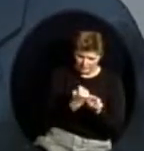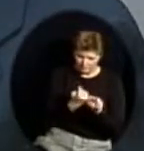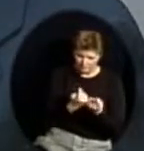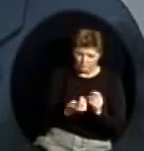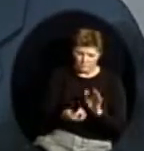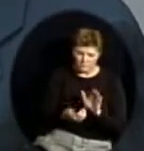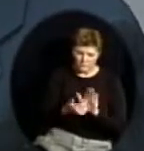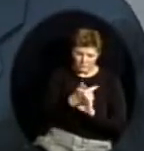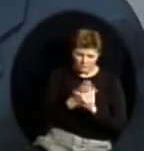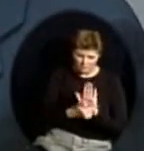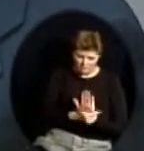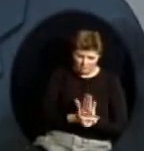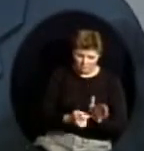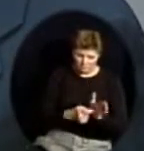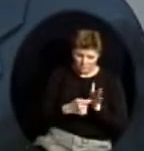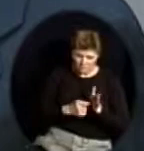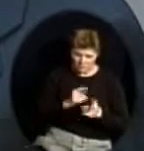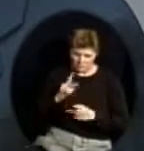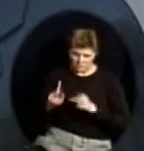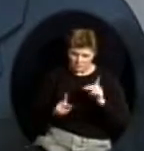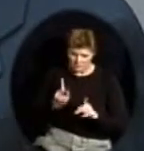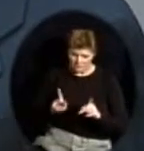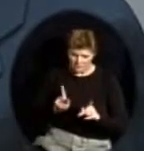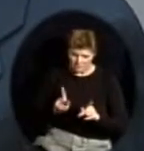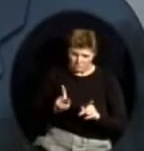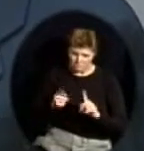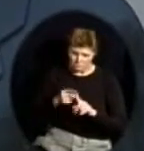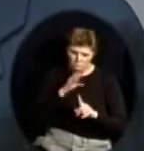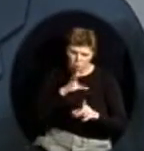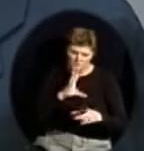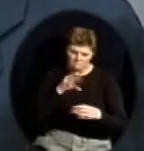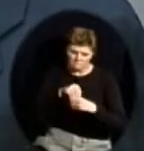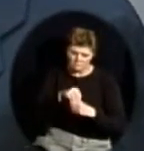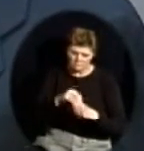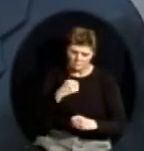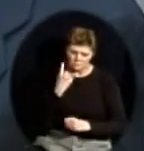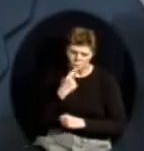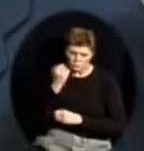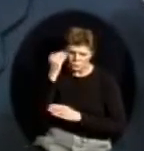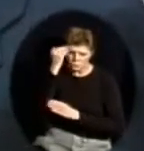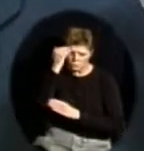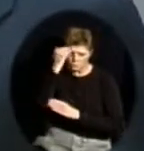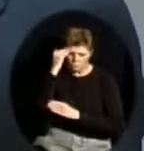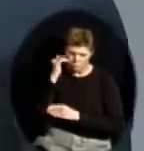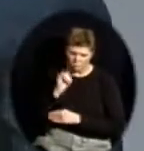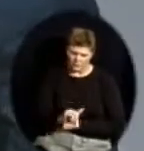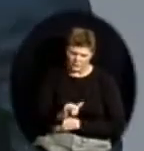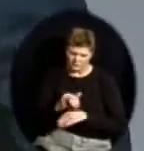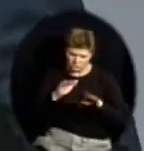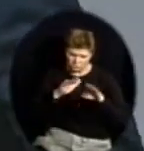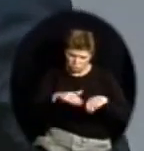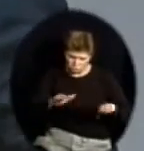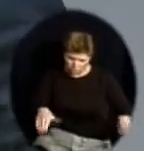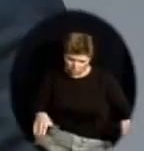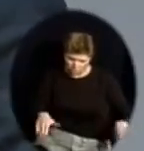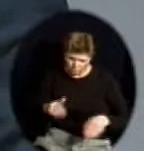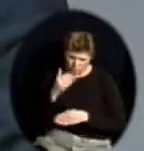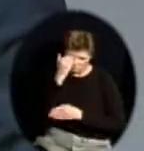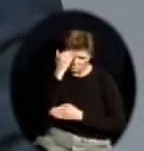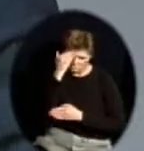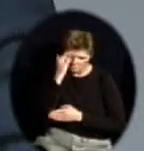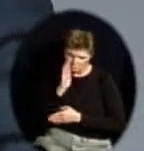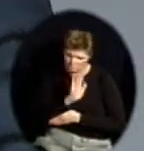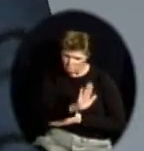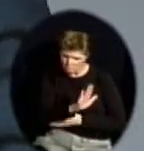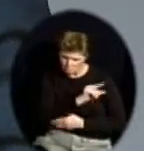knowledge of the child make decisions in regards to their eligibility for services under this